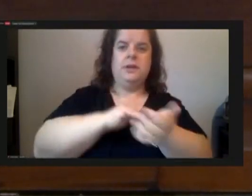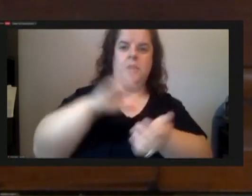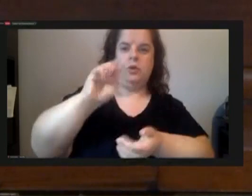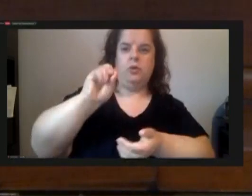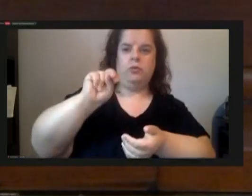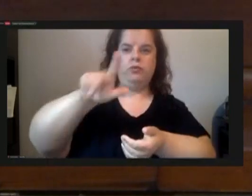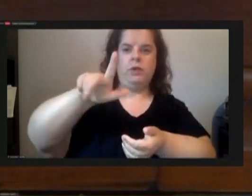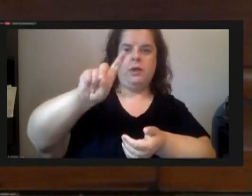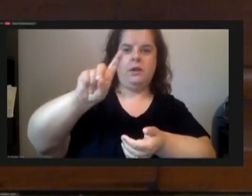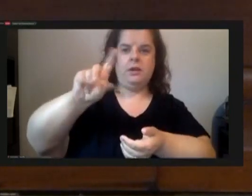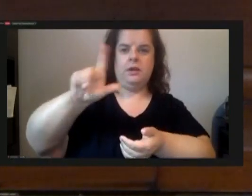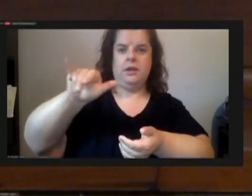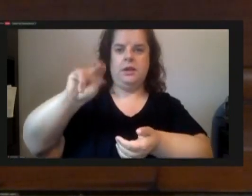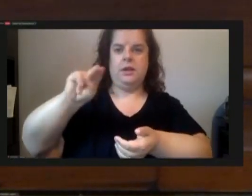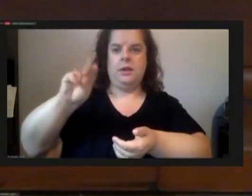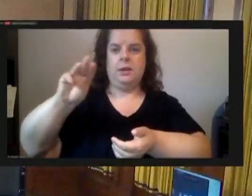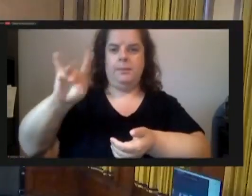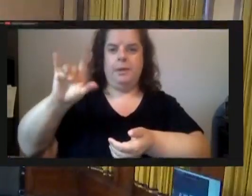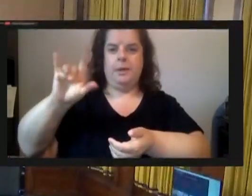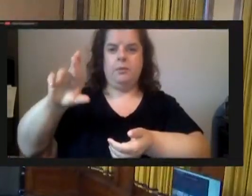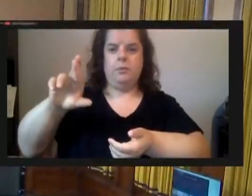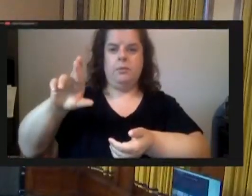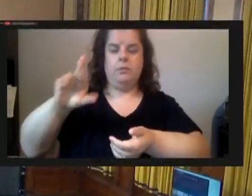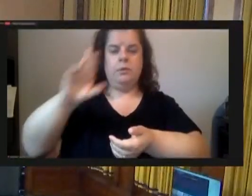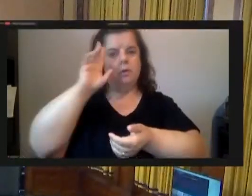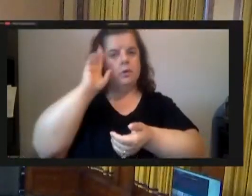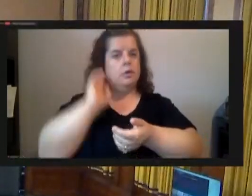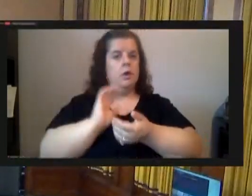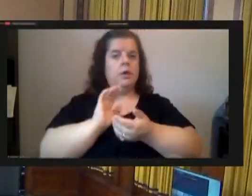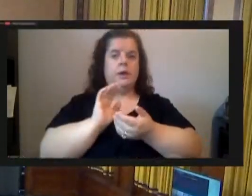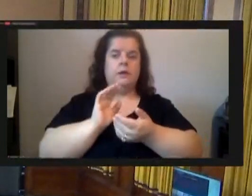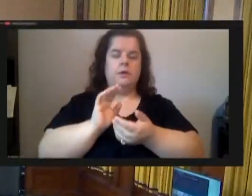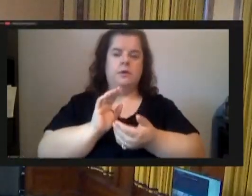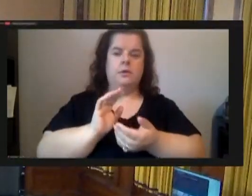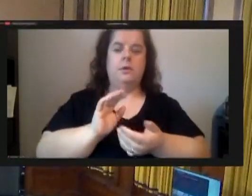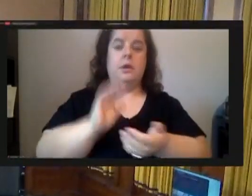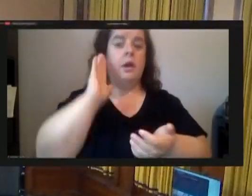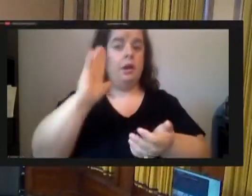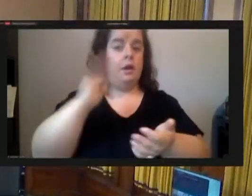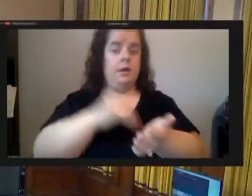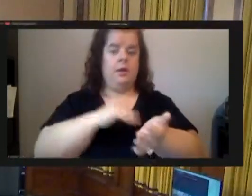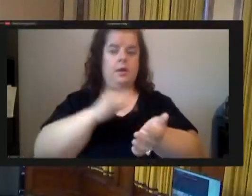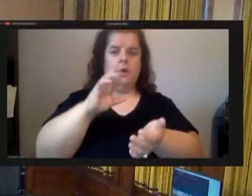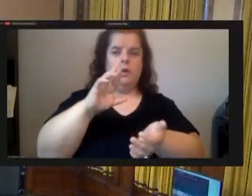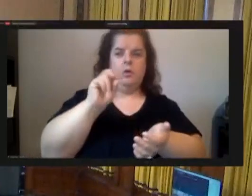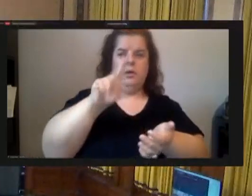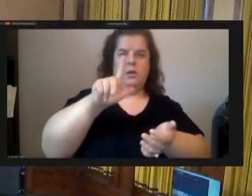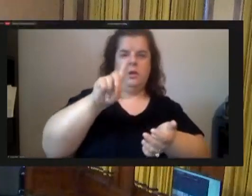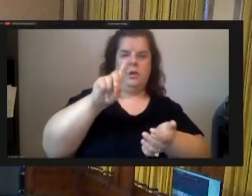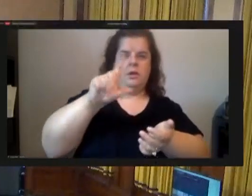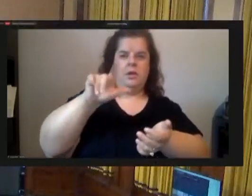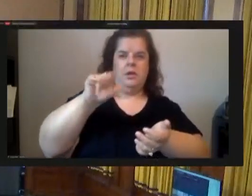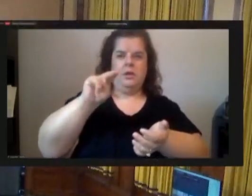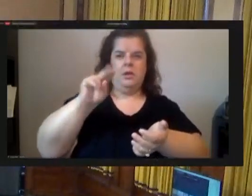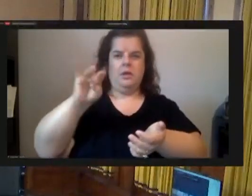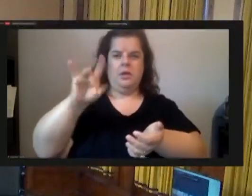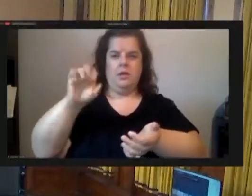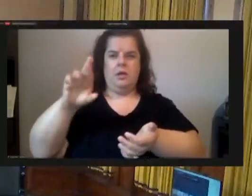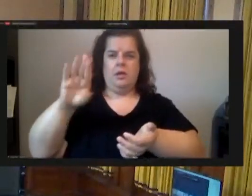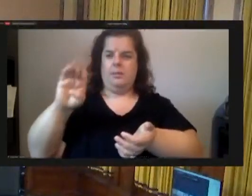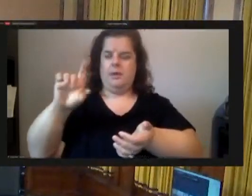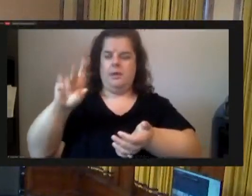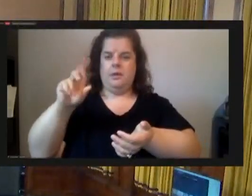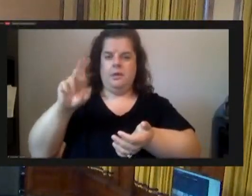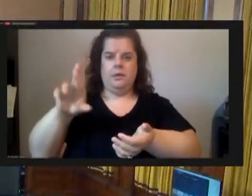dr ronald miller of belziver and montevideo uruguay